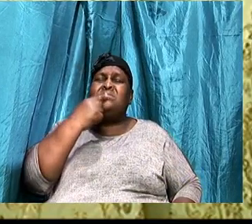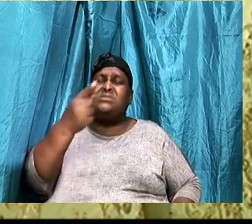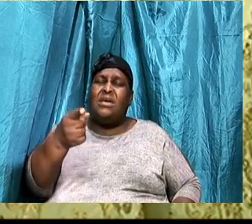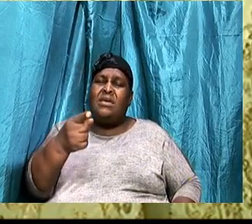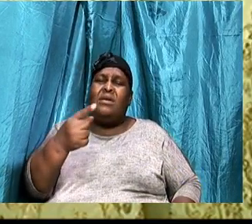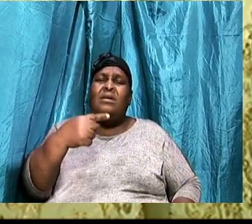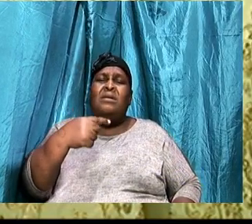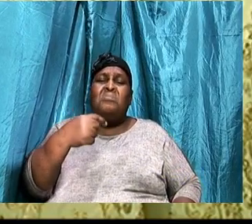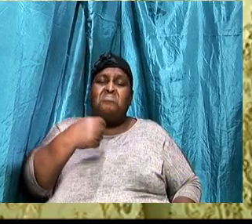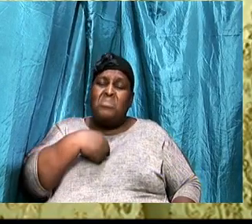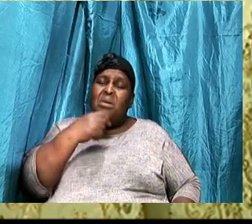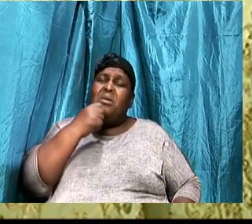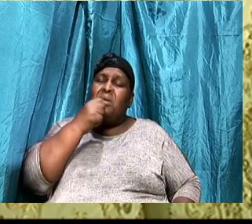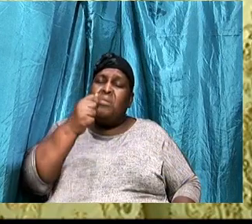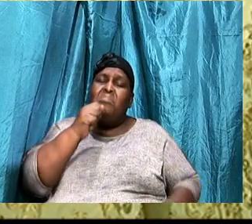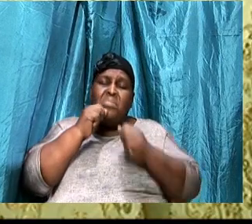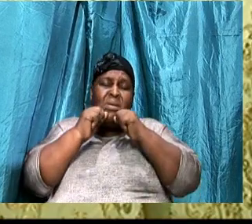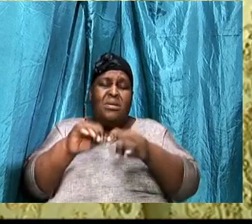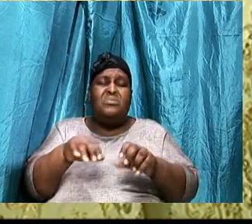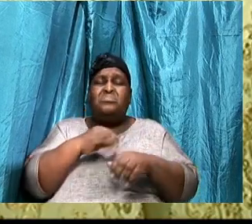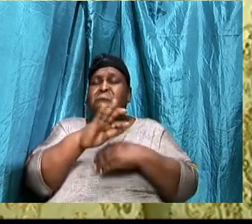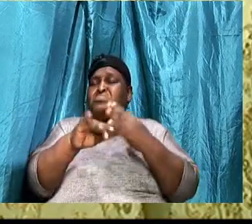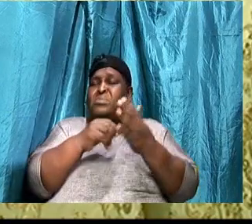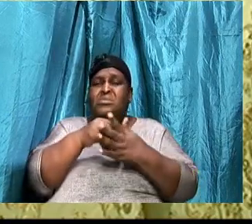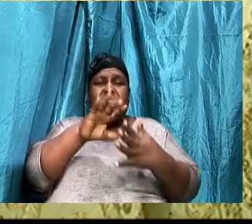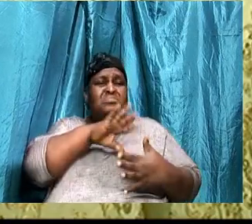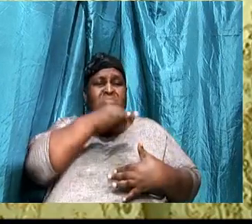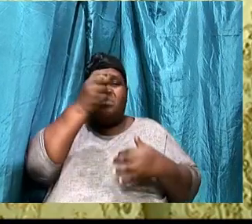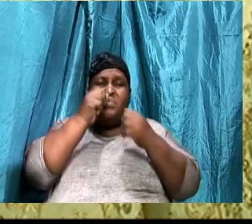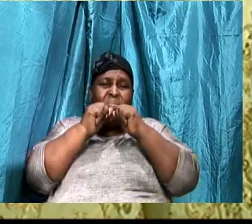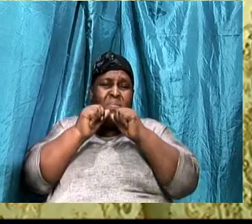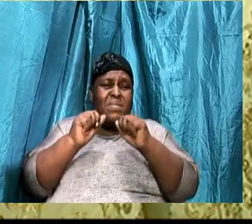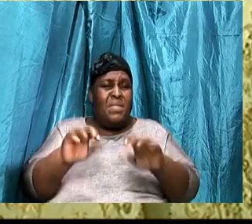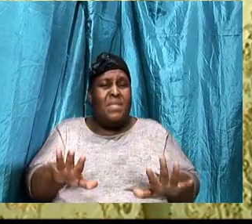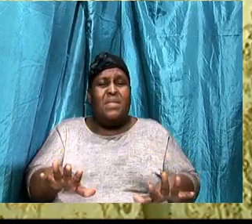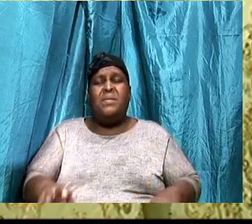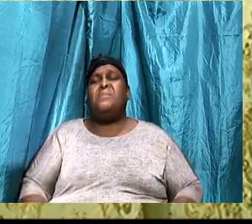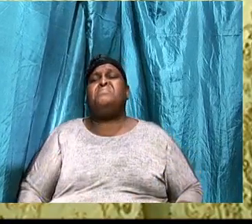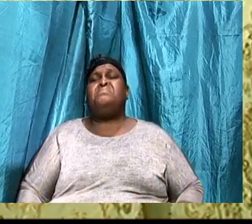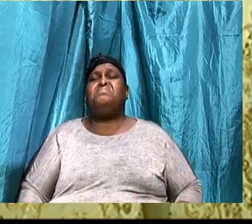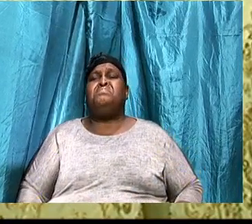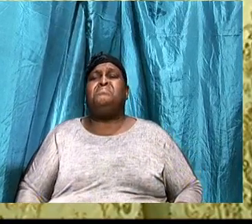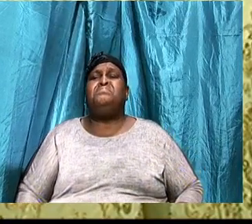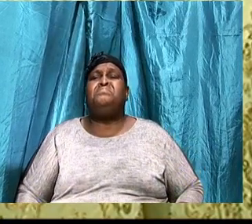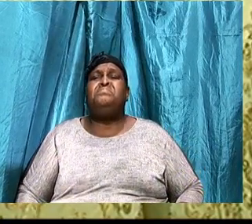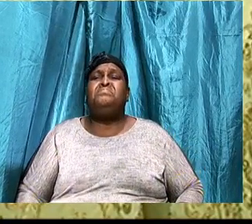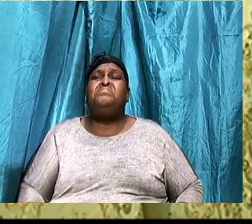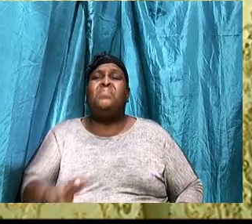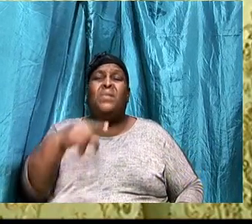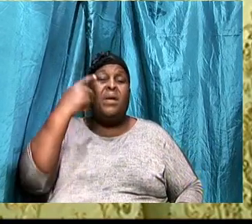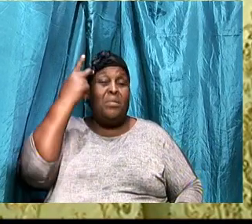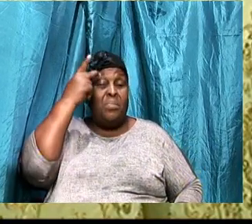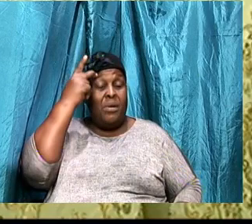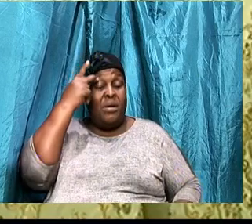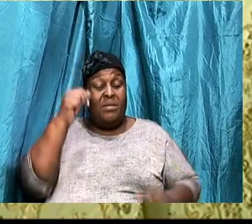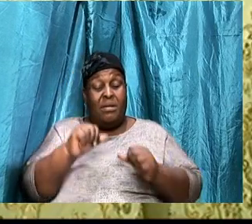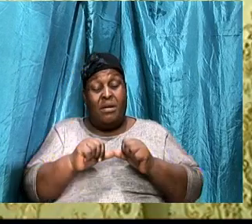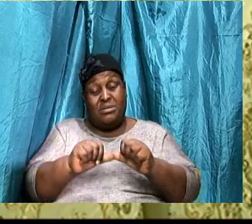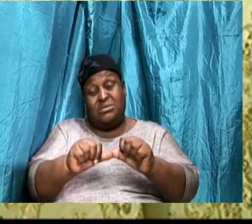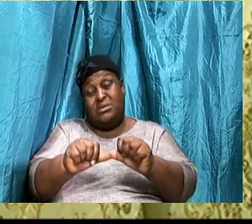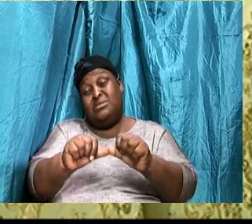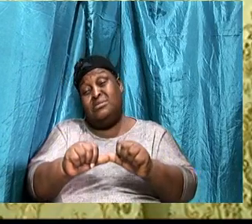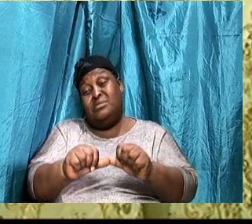As we look at, The book of Ephesians, We recognize, That Paul, Goes on to talk, About the